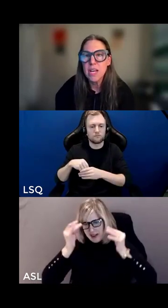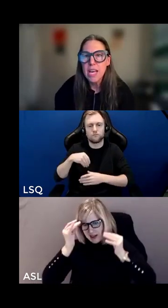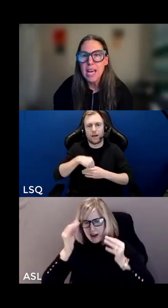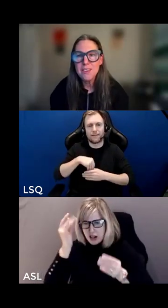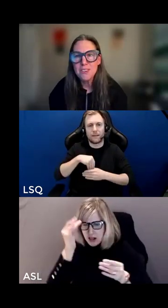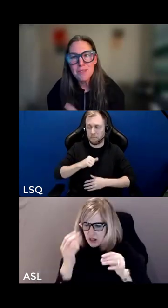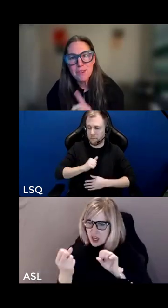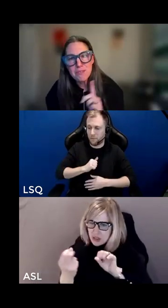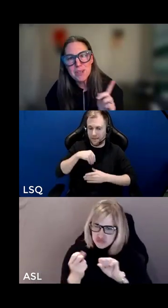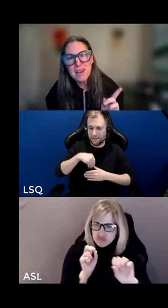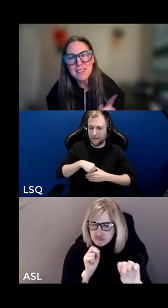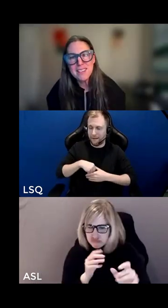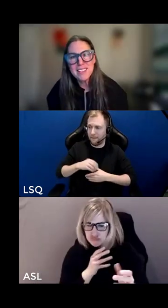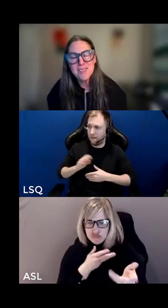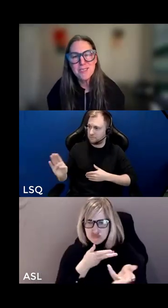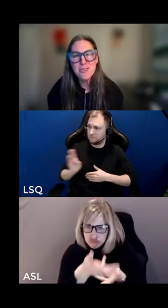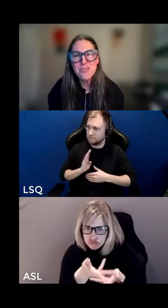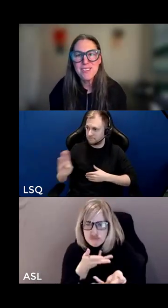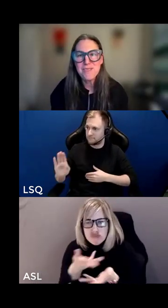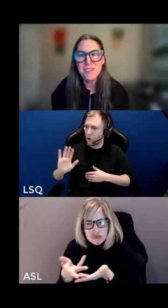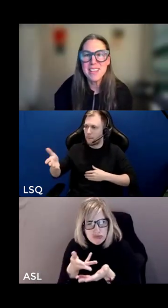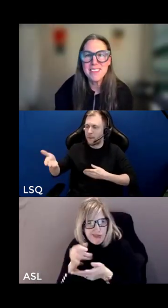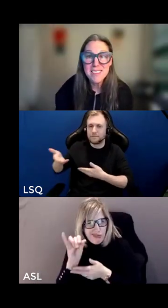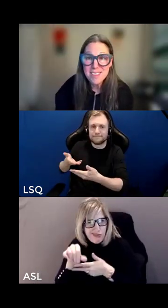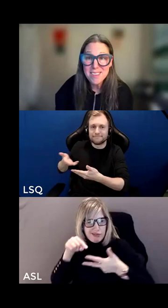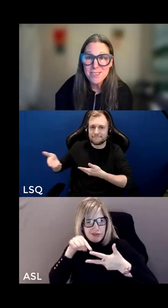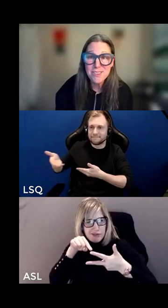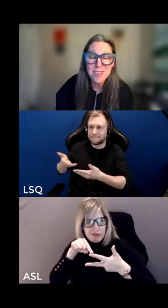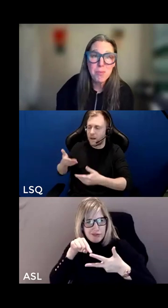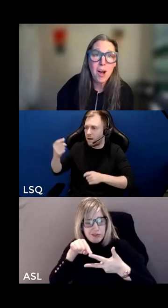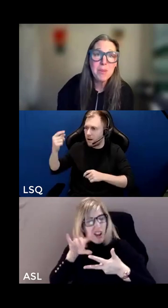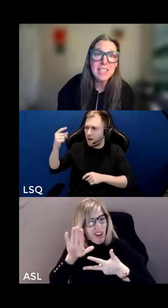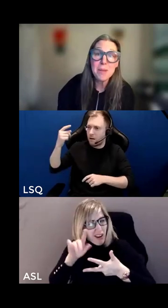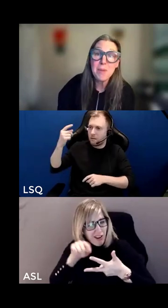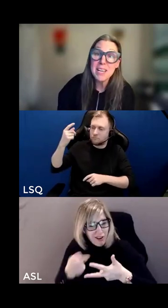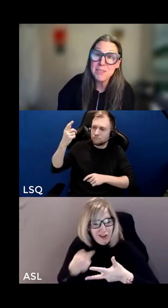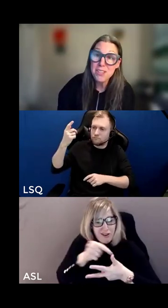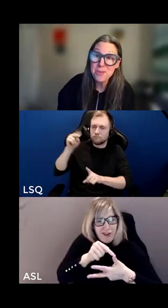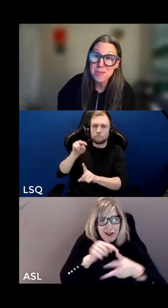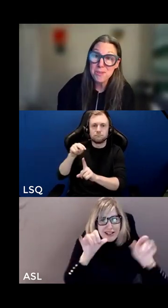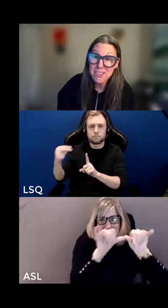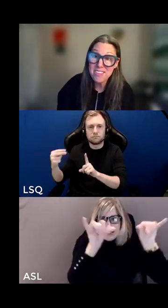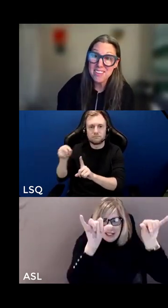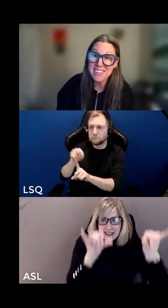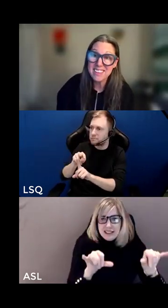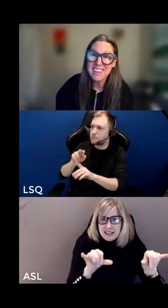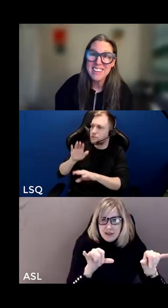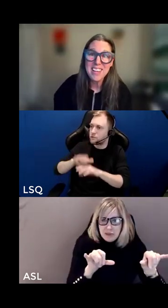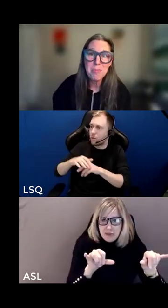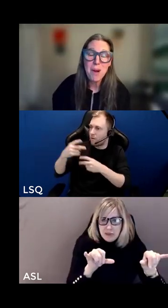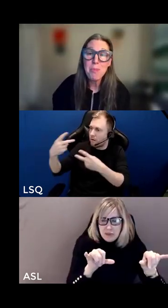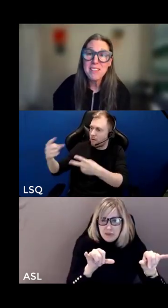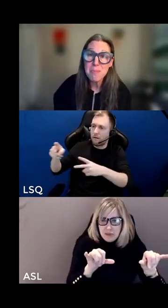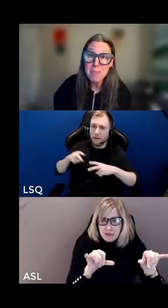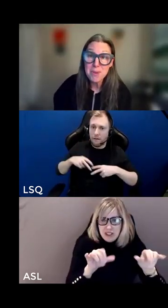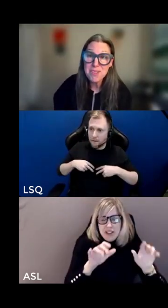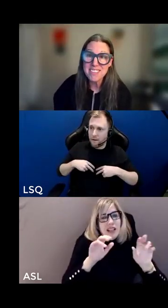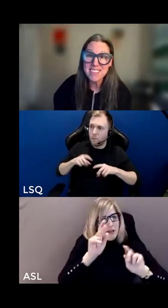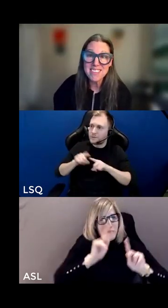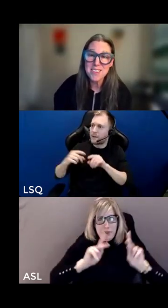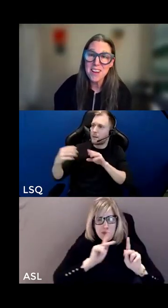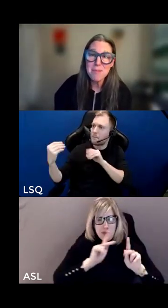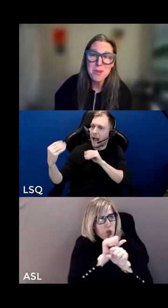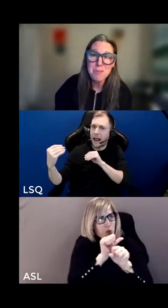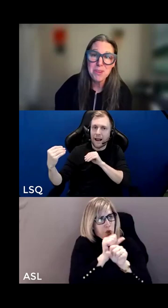each other and just referring back to the institutions for a minute these institutions are populated by individuals with agency they are populated by